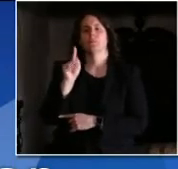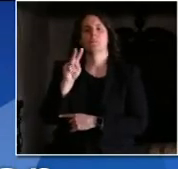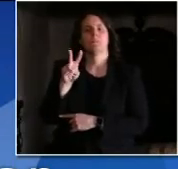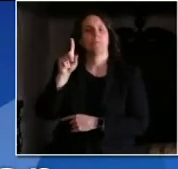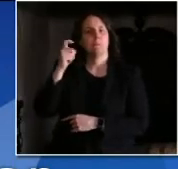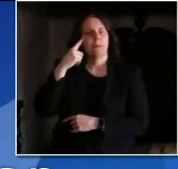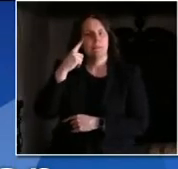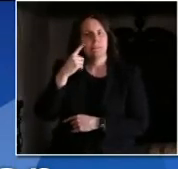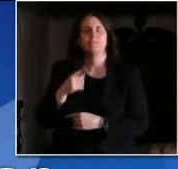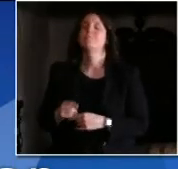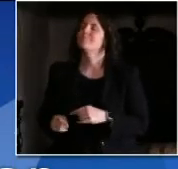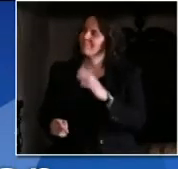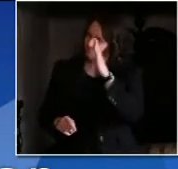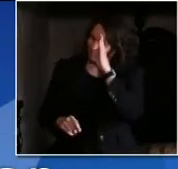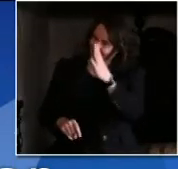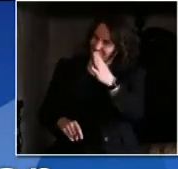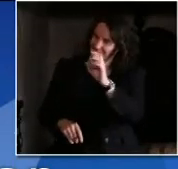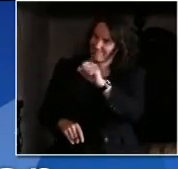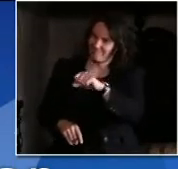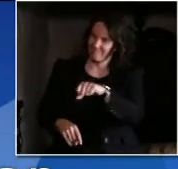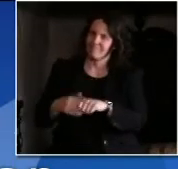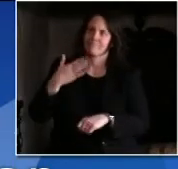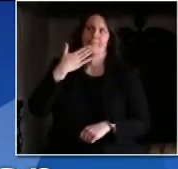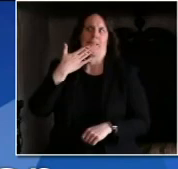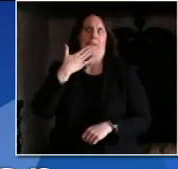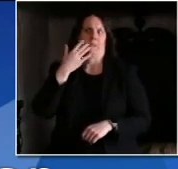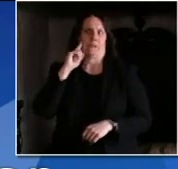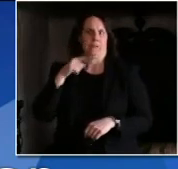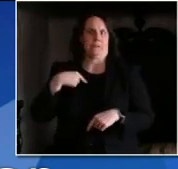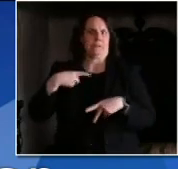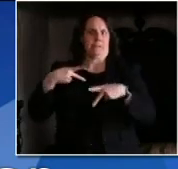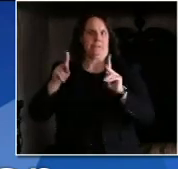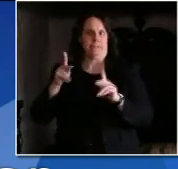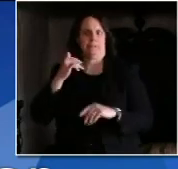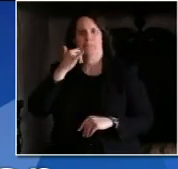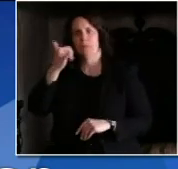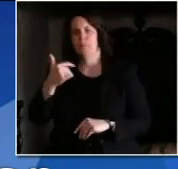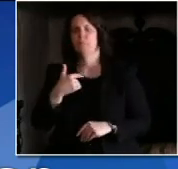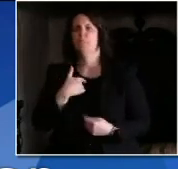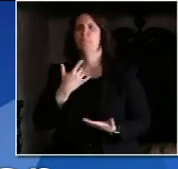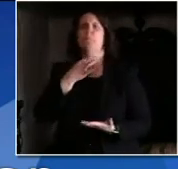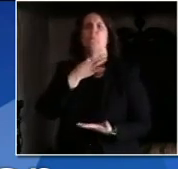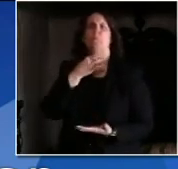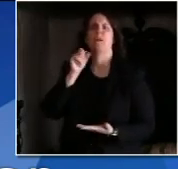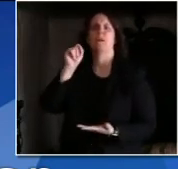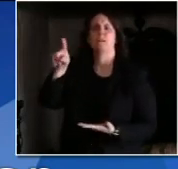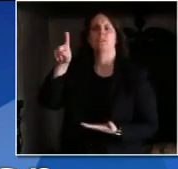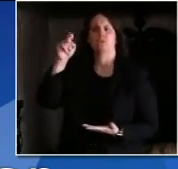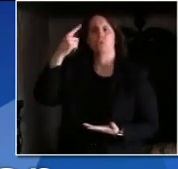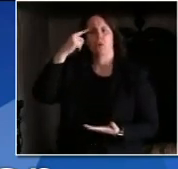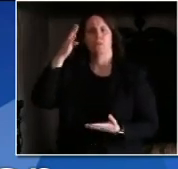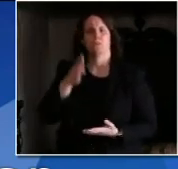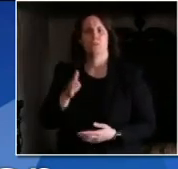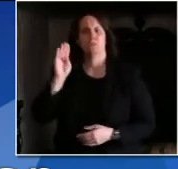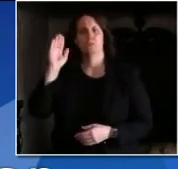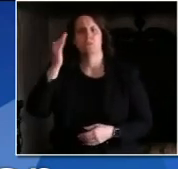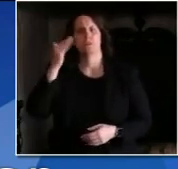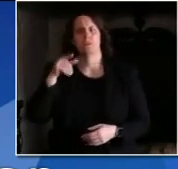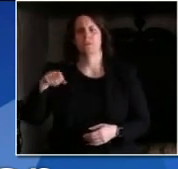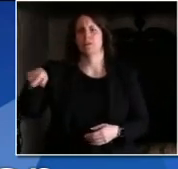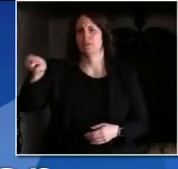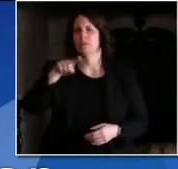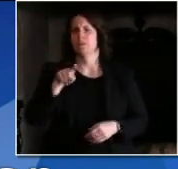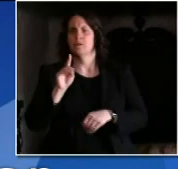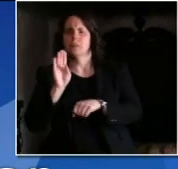Hi, thanks for taking this call. My question is for the governor. There's been some pushback from Republicans and business groups about your decision